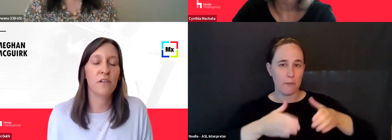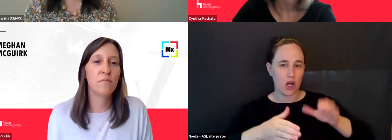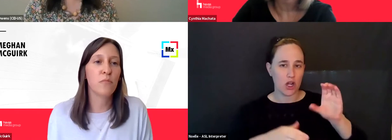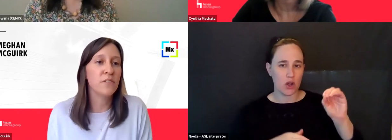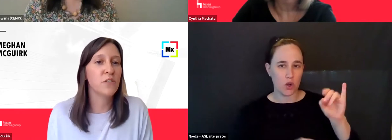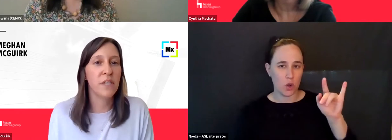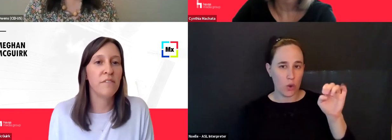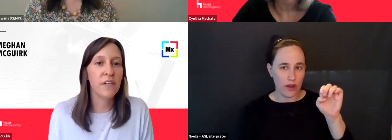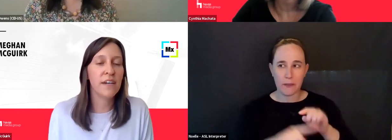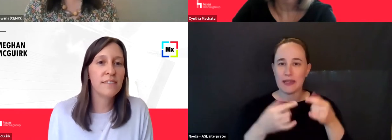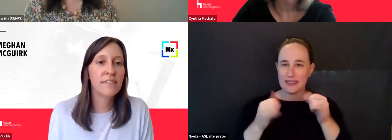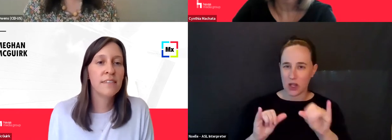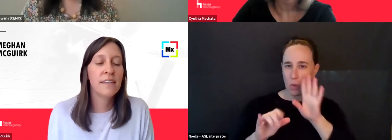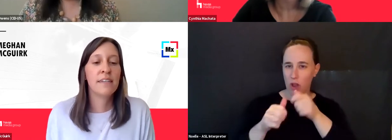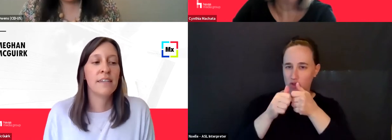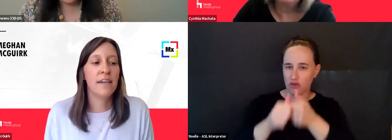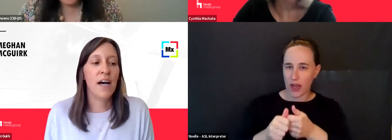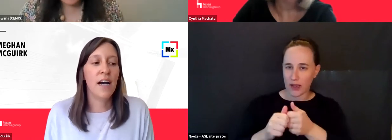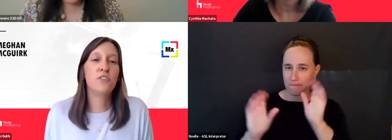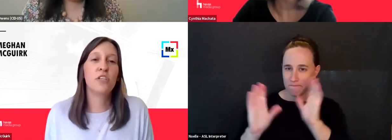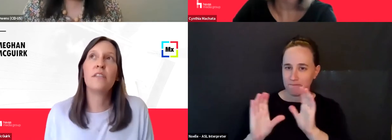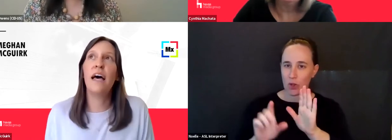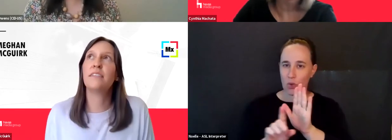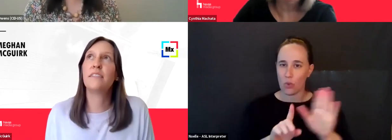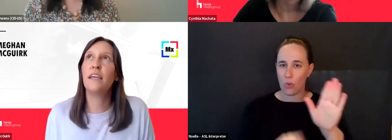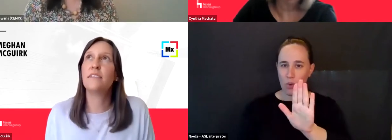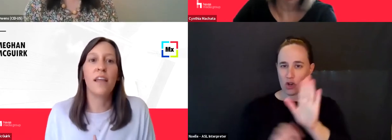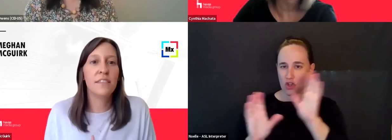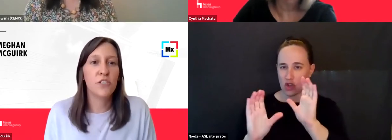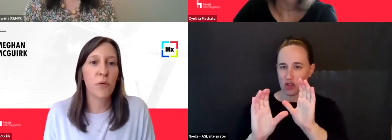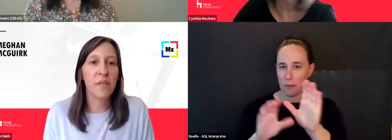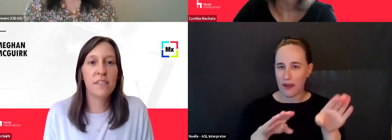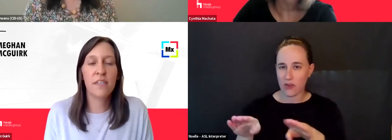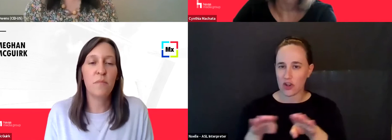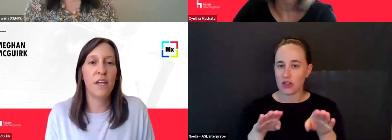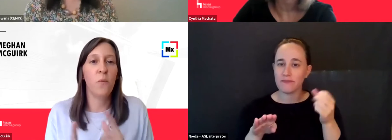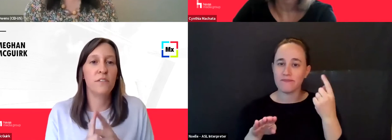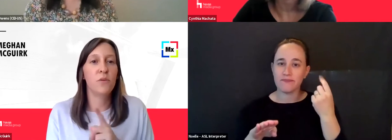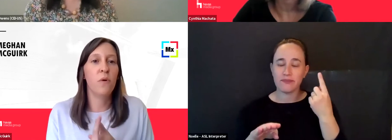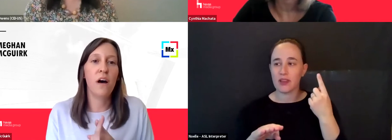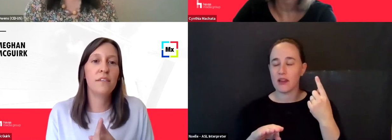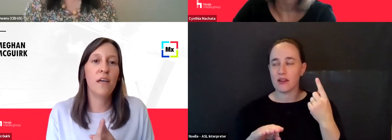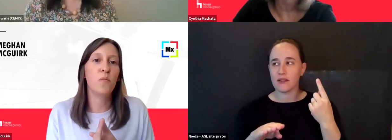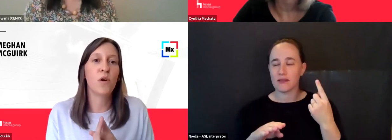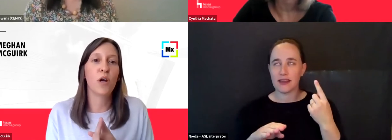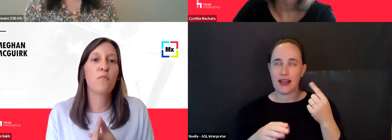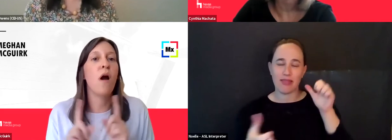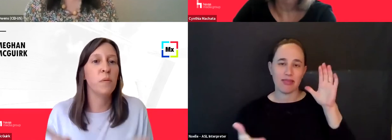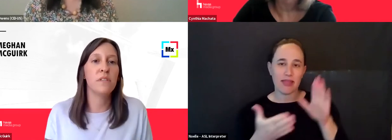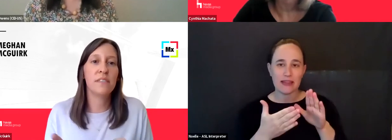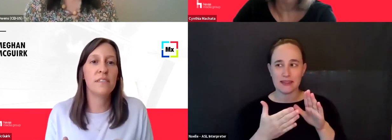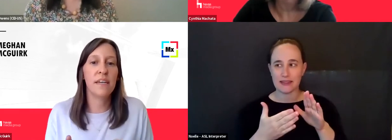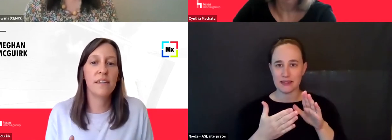on your browser behavior. Yeah. Um, it's just less, it's less deterministic, meaning one-to-one and more